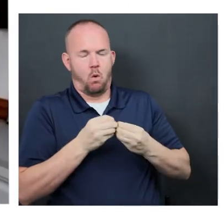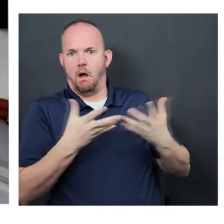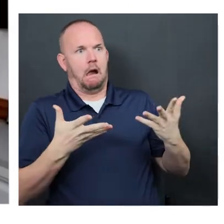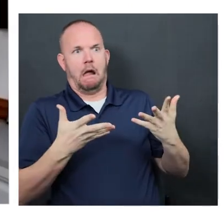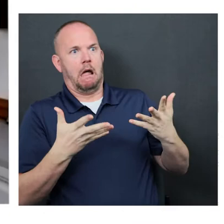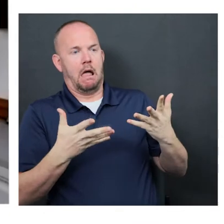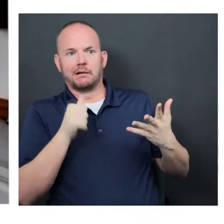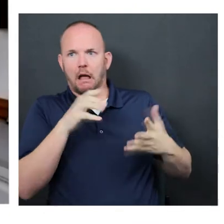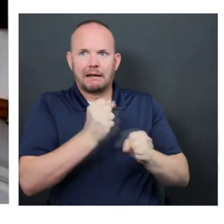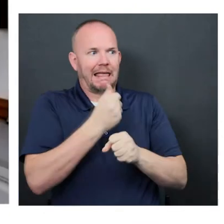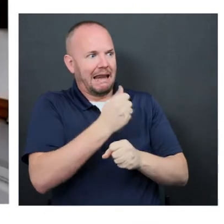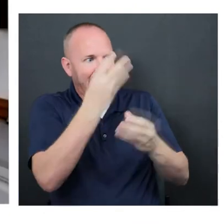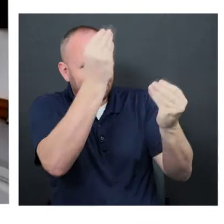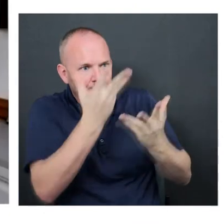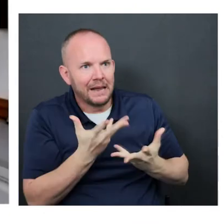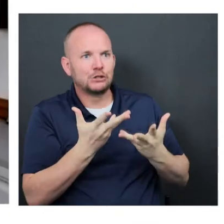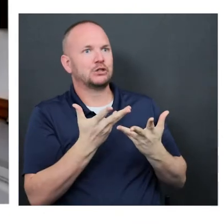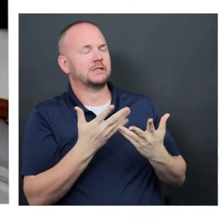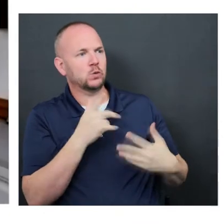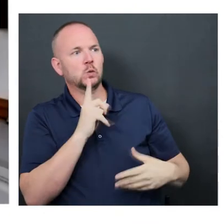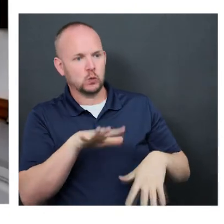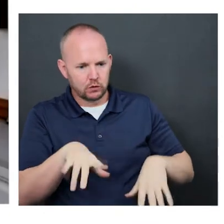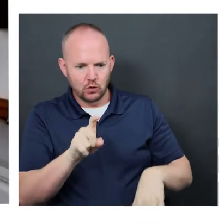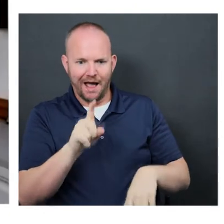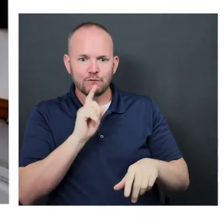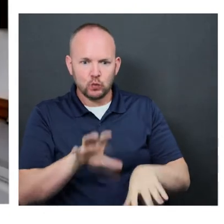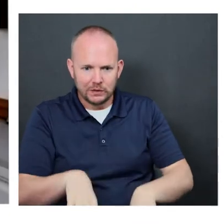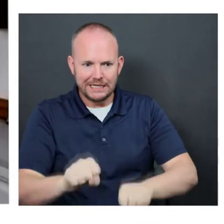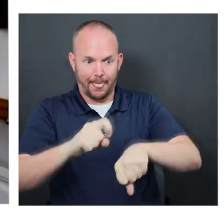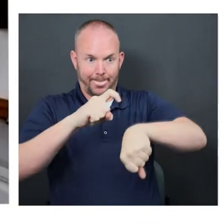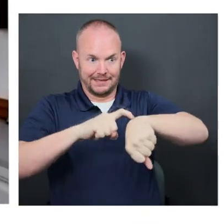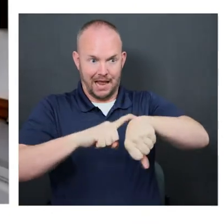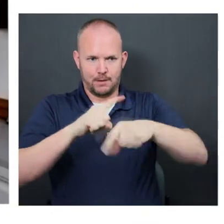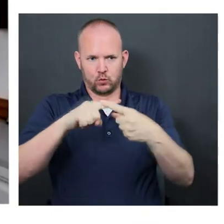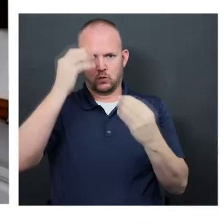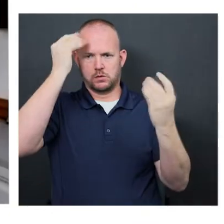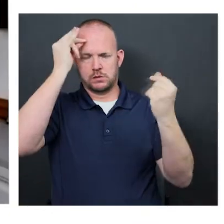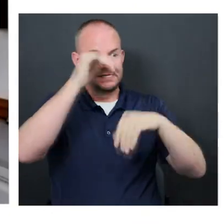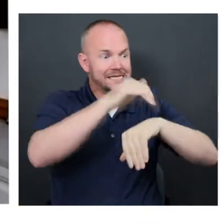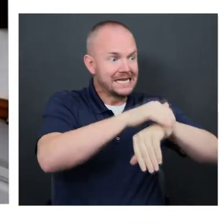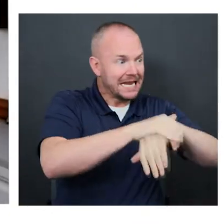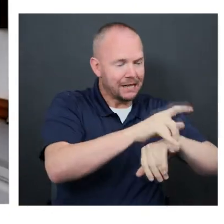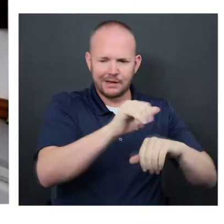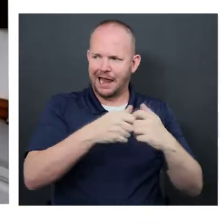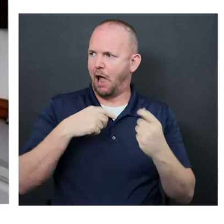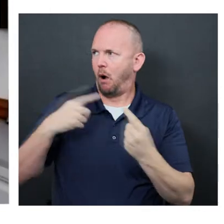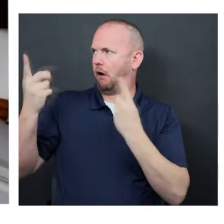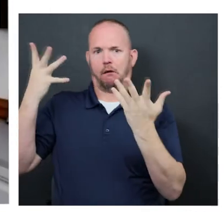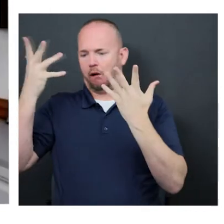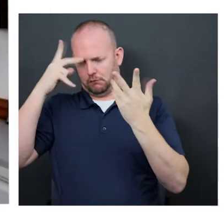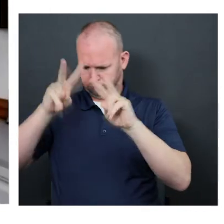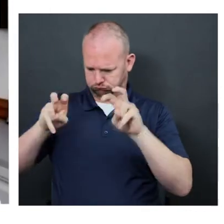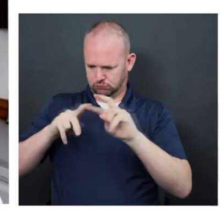to receive the information at the same time that the English speakers or those that can hear are receiving it.